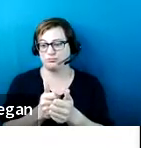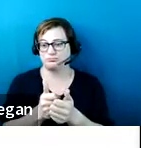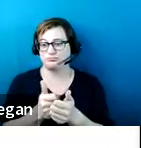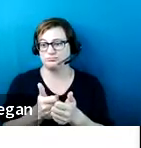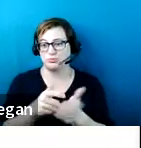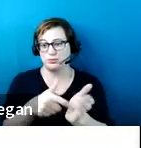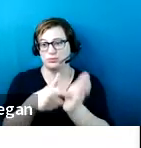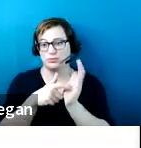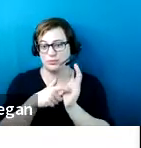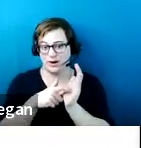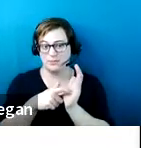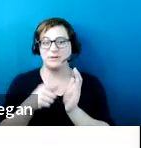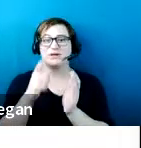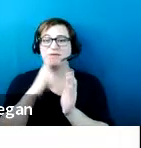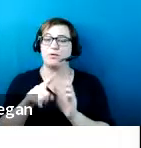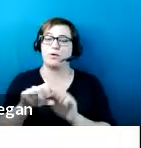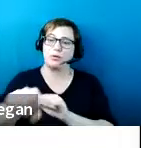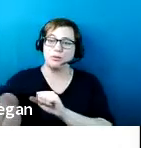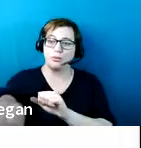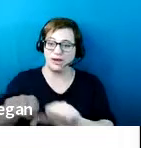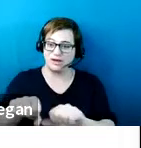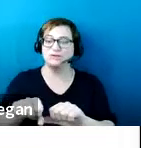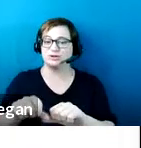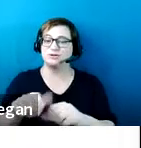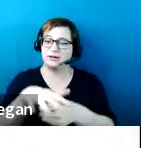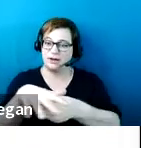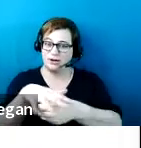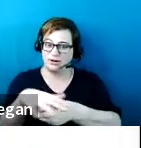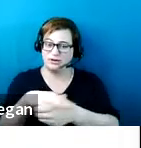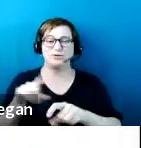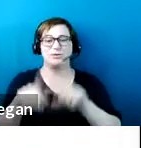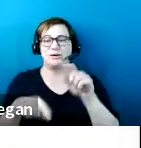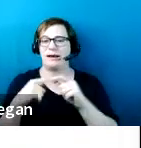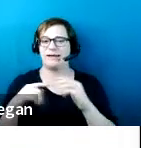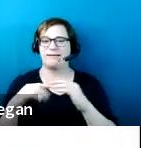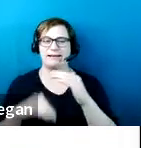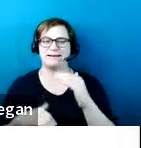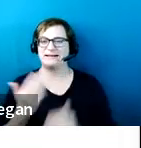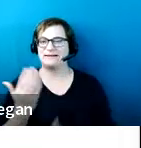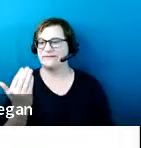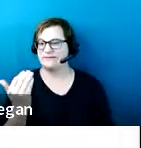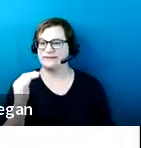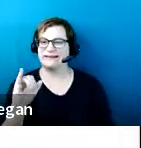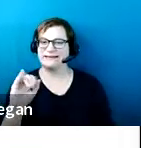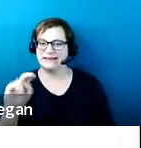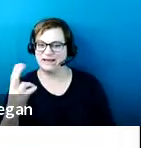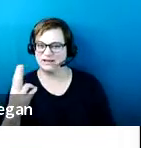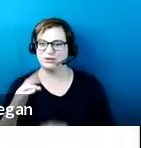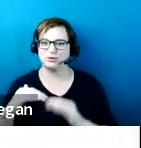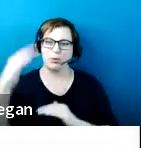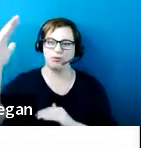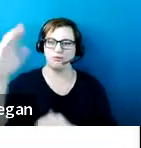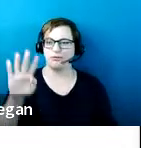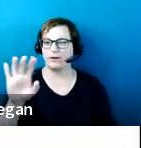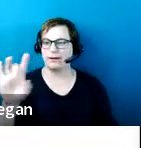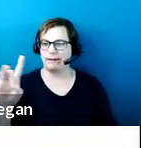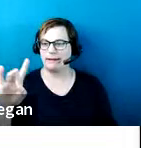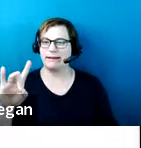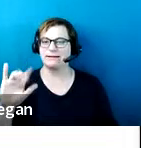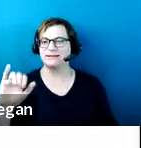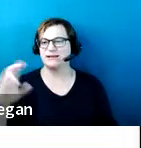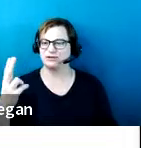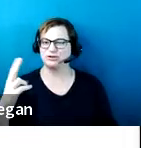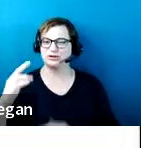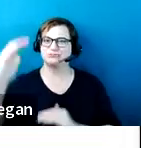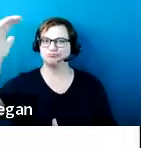reach range. So you can't have parts that are below 15 inches or above 48 inches above the ground. But